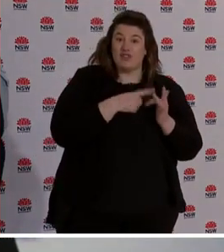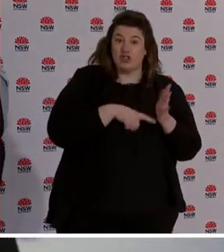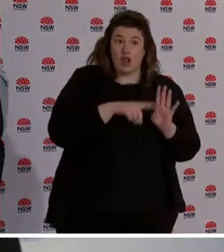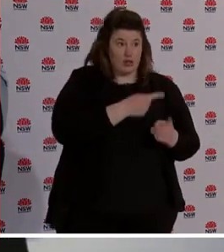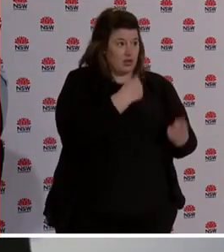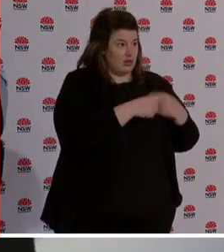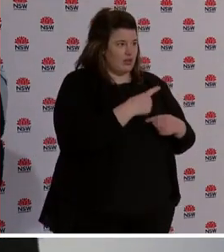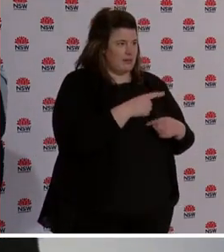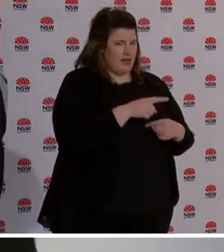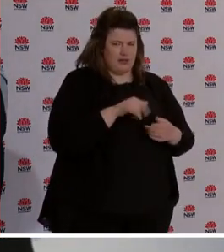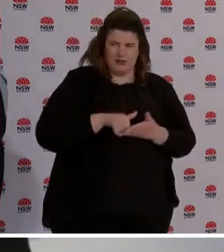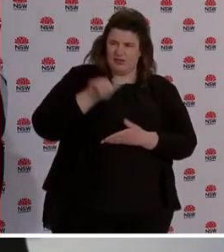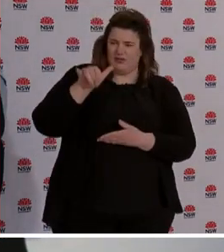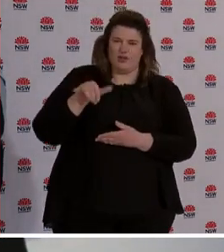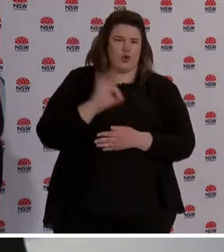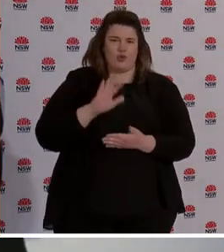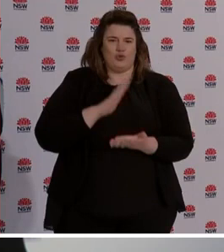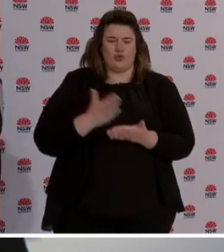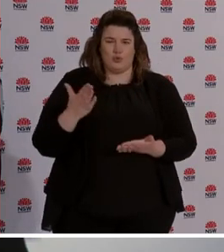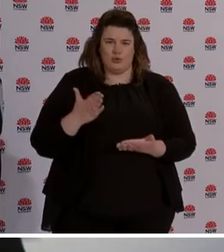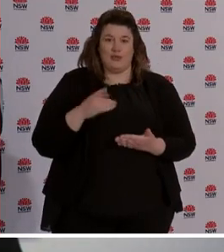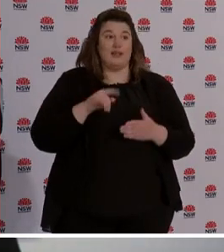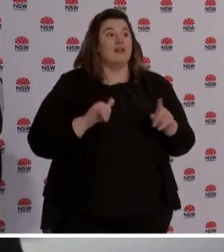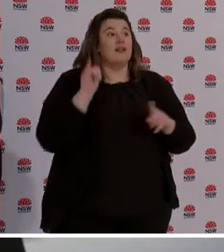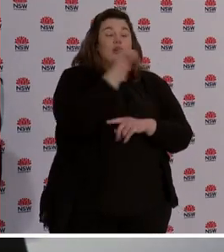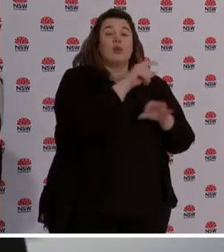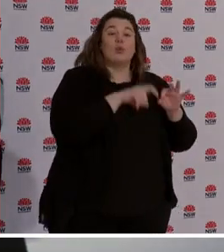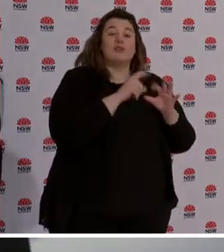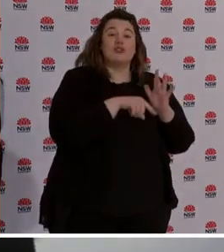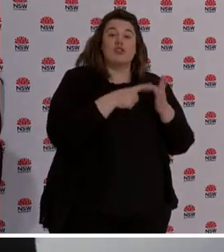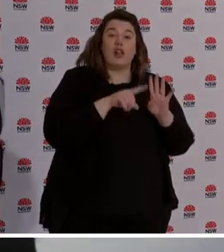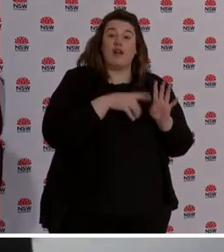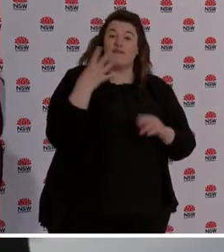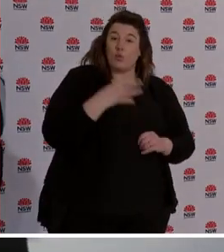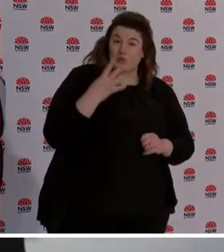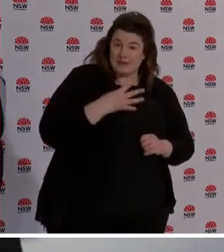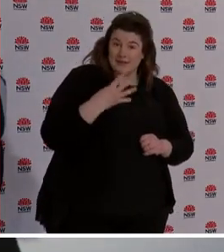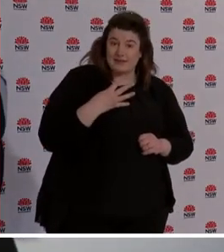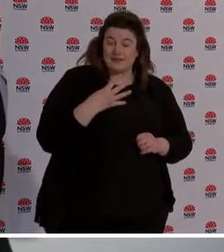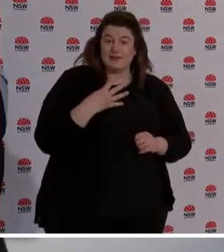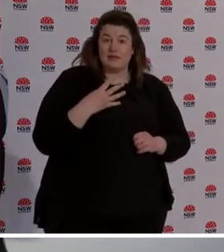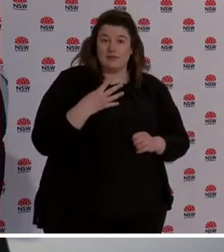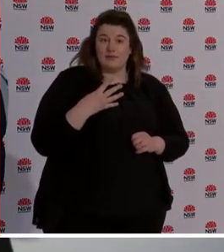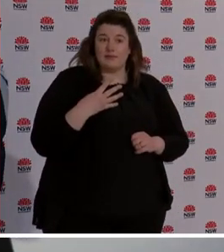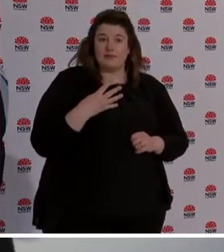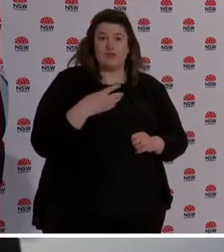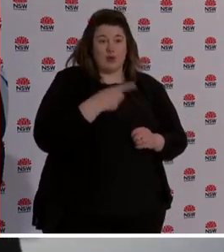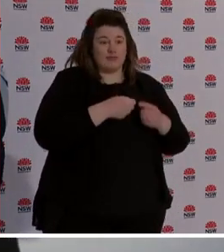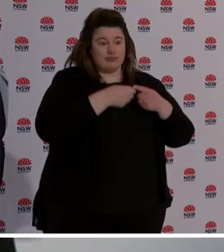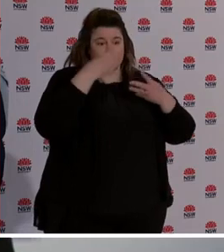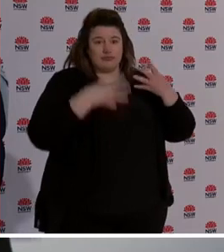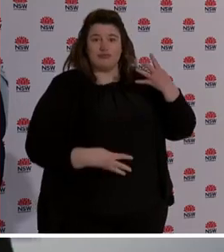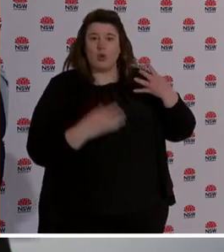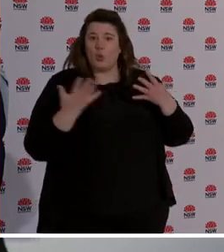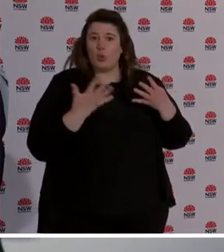We were believed to travel to Queensland on July 14 and concerned about the nature and extent of his domestic exposures on the flight and in the community